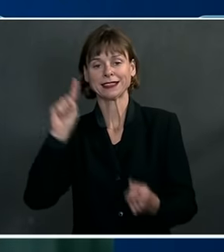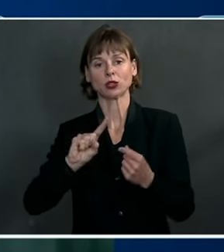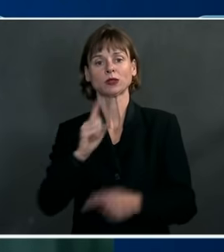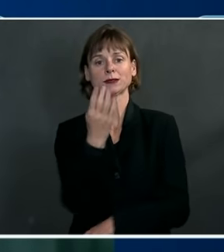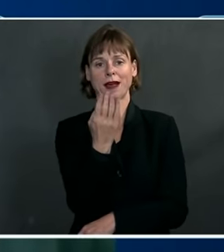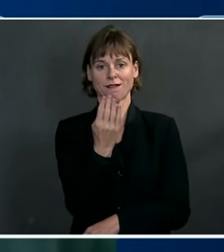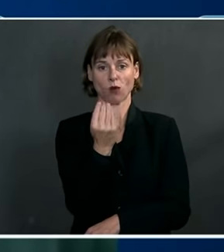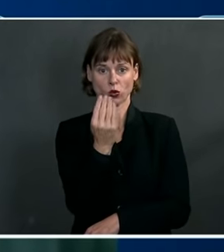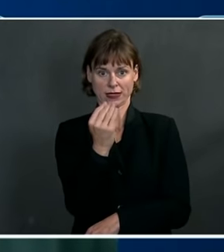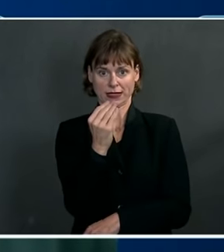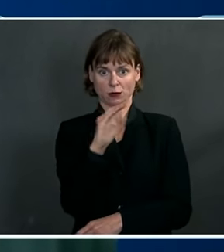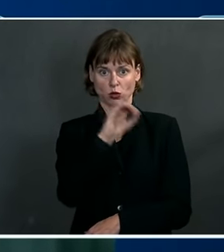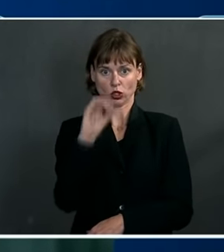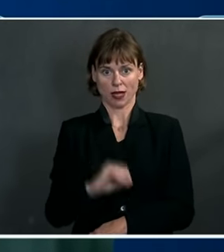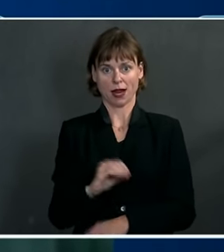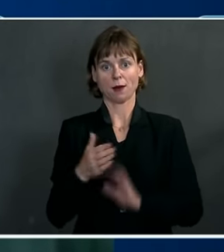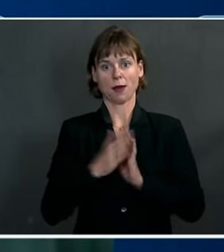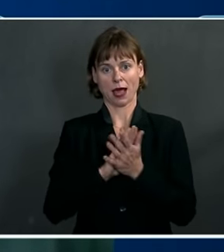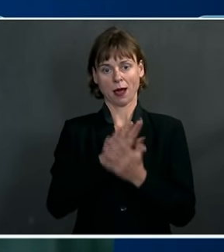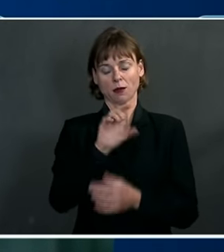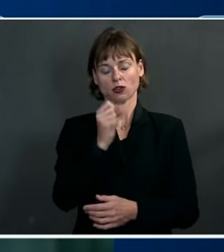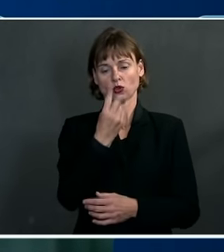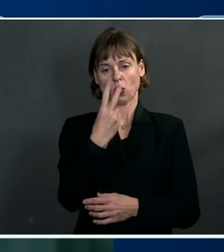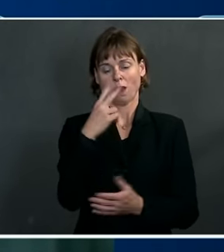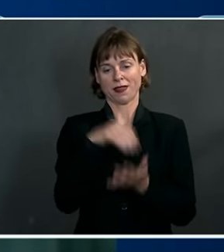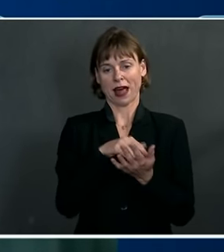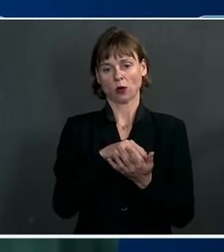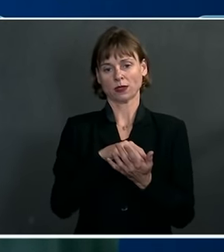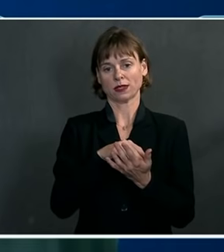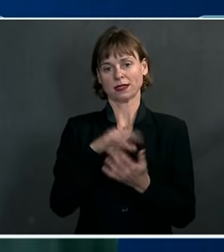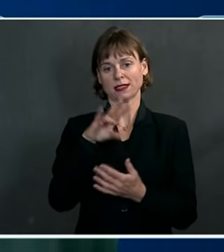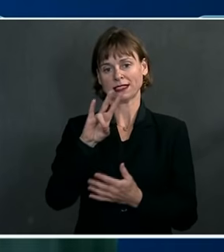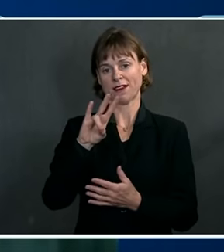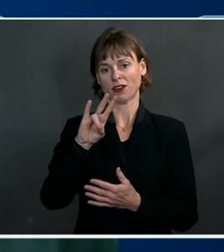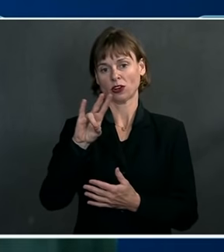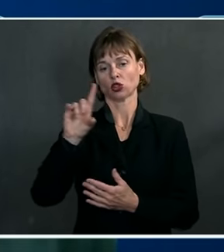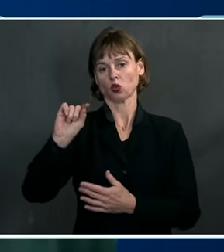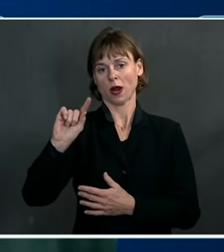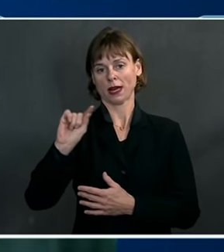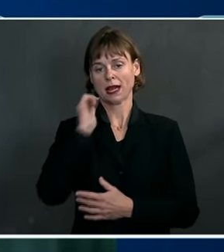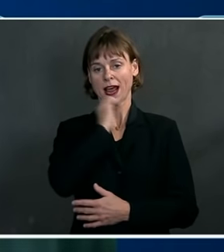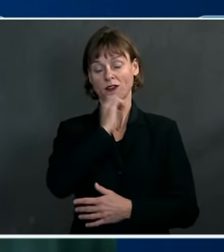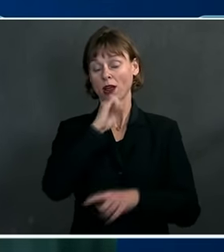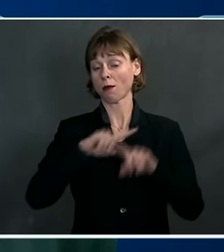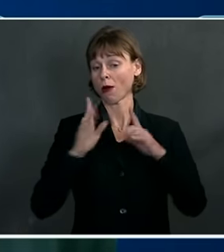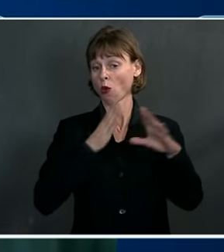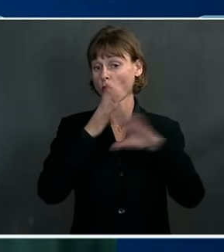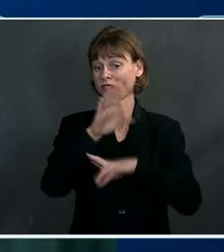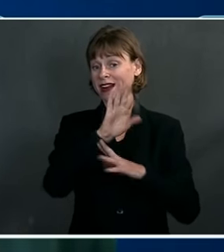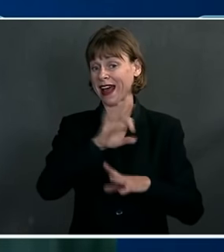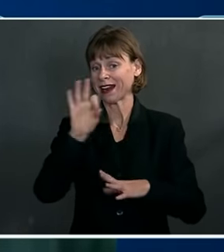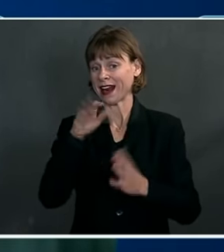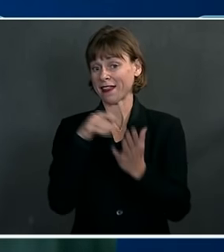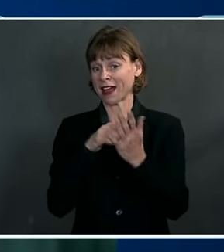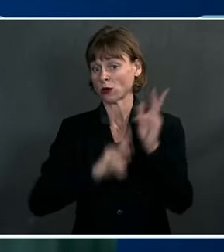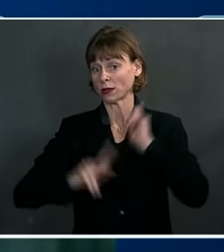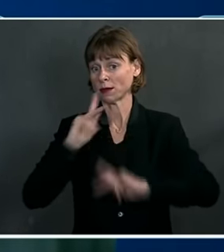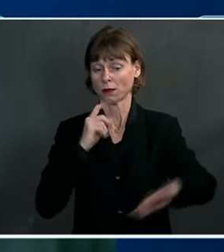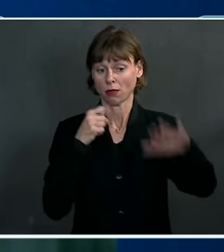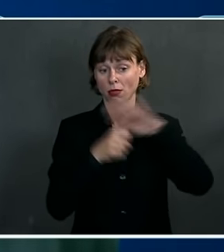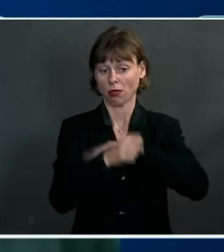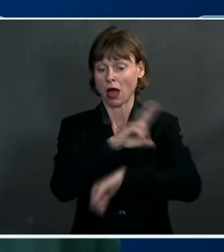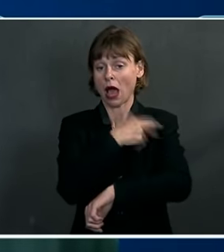14% to 12,720 per day. However, over 99,000 people were hospitalized with COVID